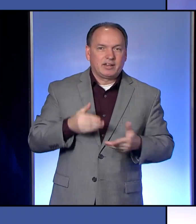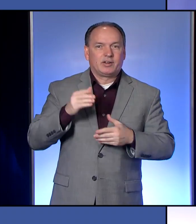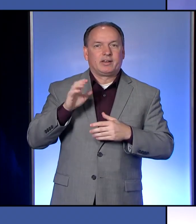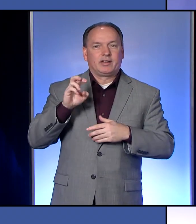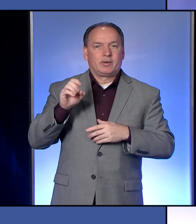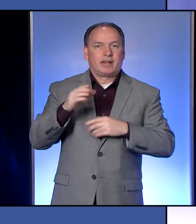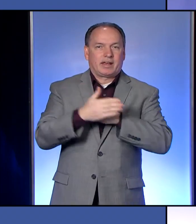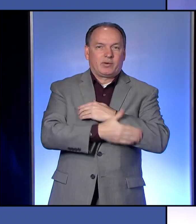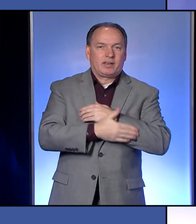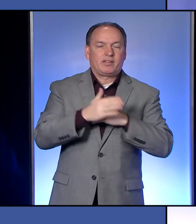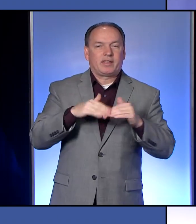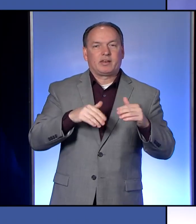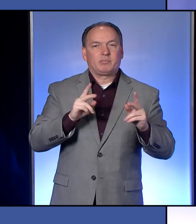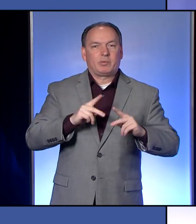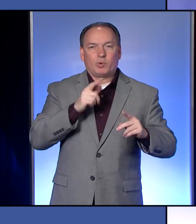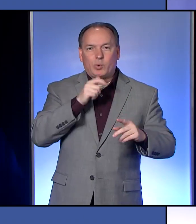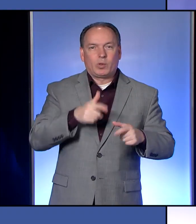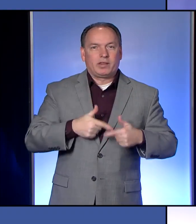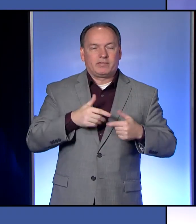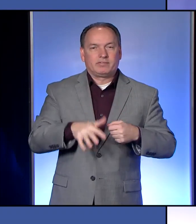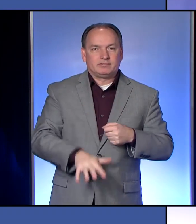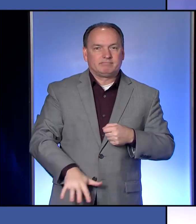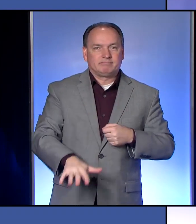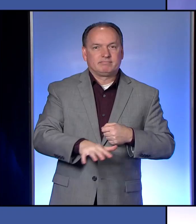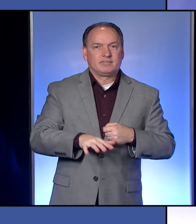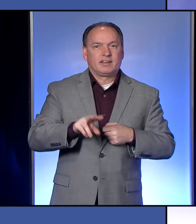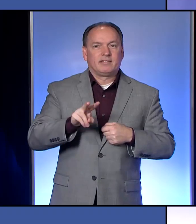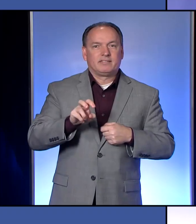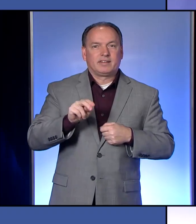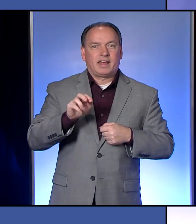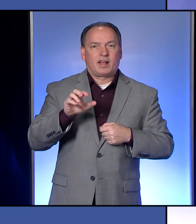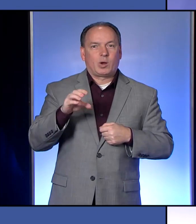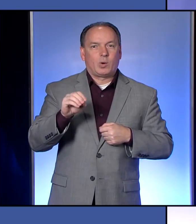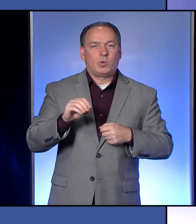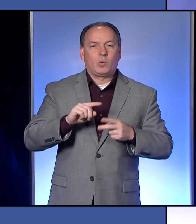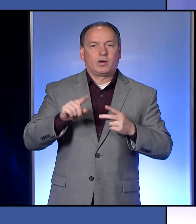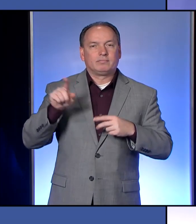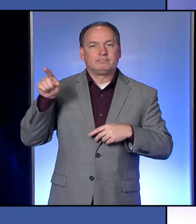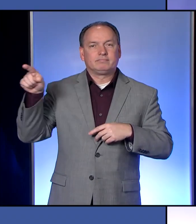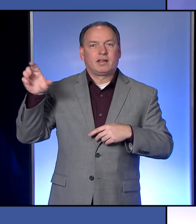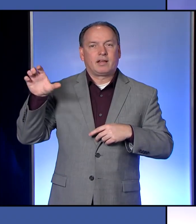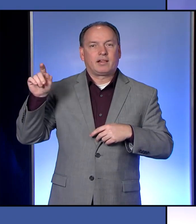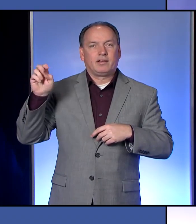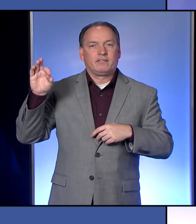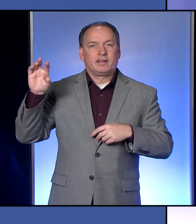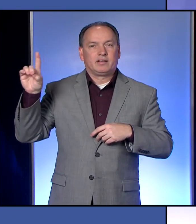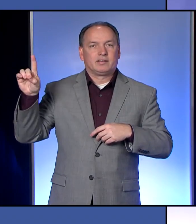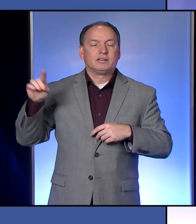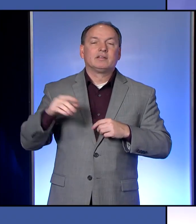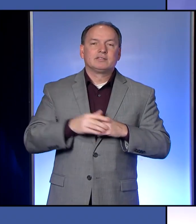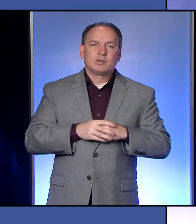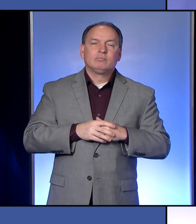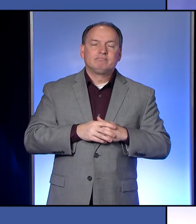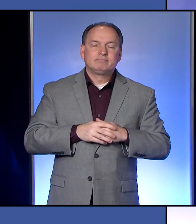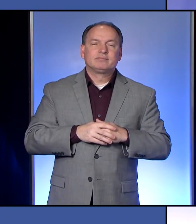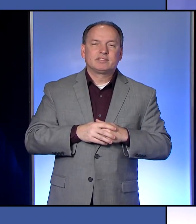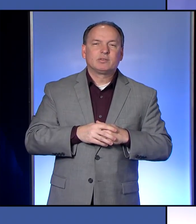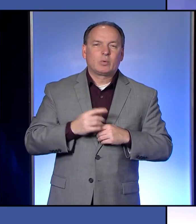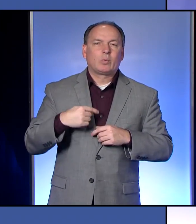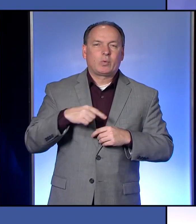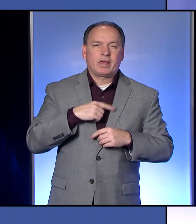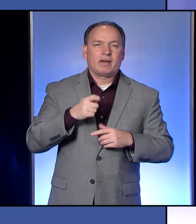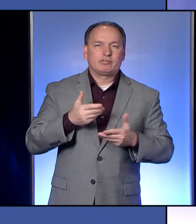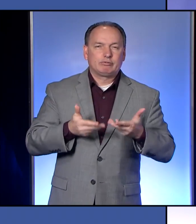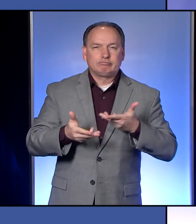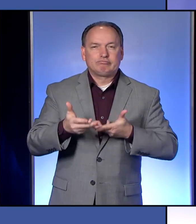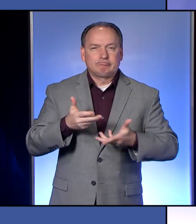for somebody, say, down in Venango or out in Clearfield County. So those are the kind of things that we have to navigate